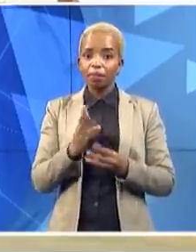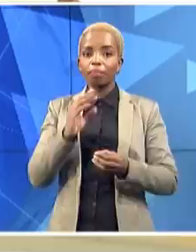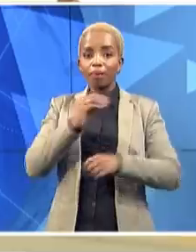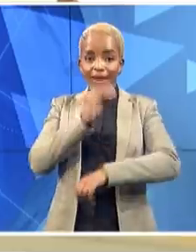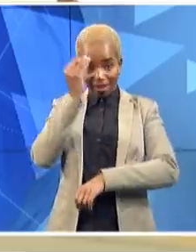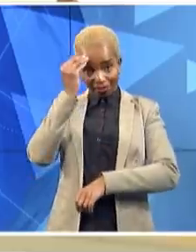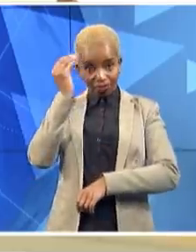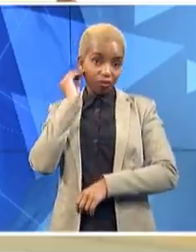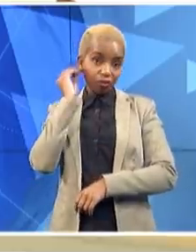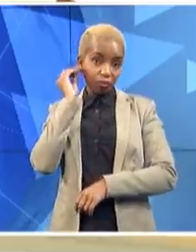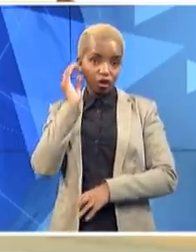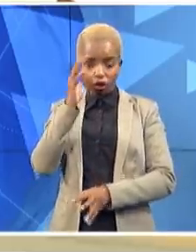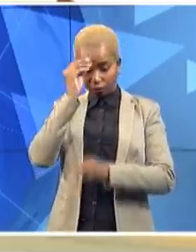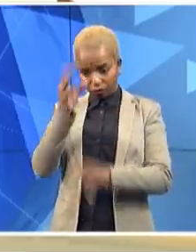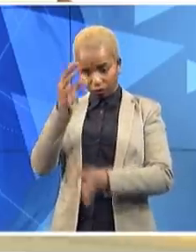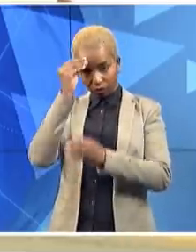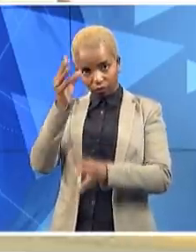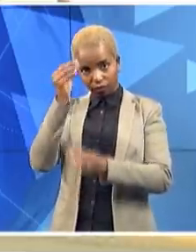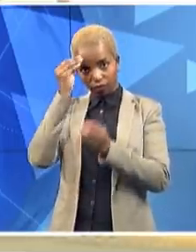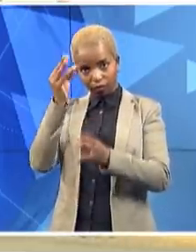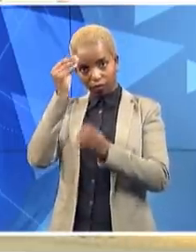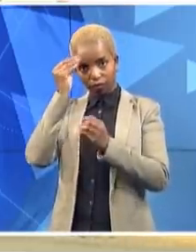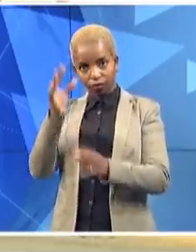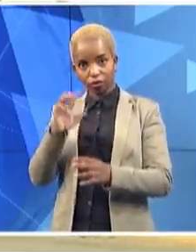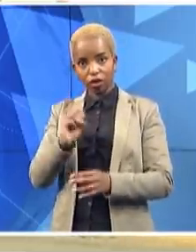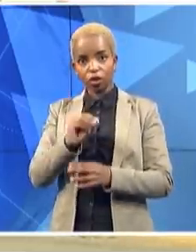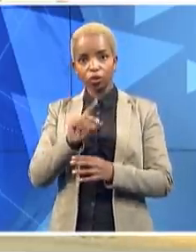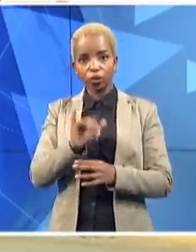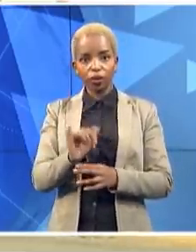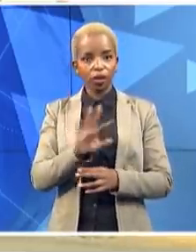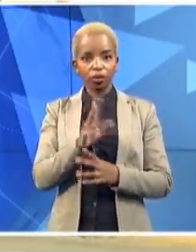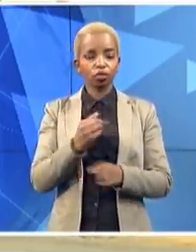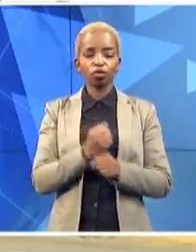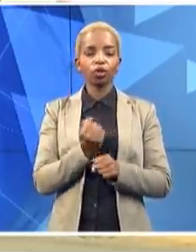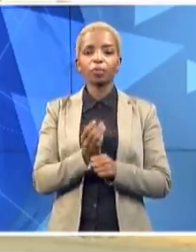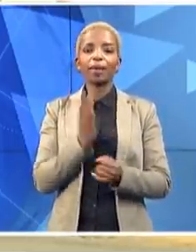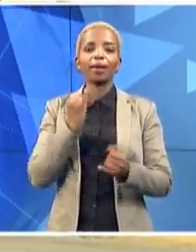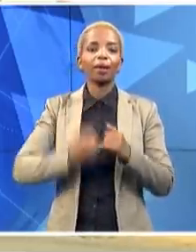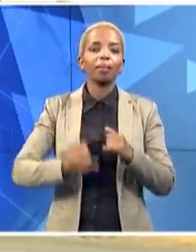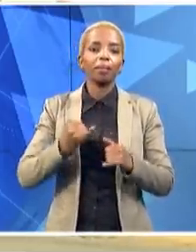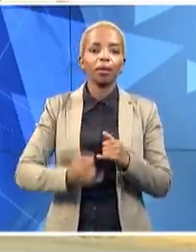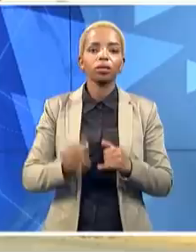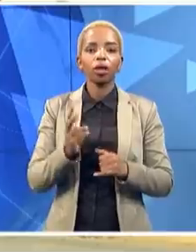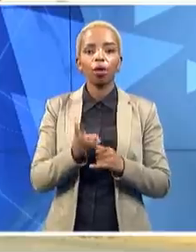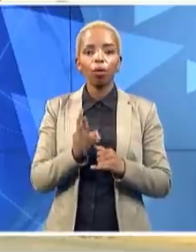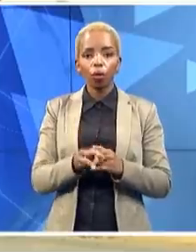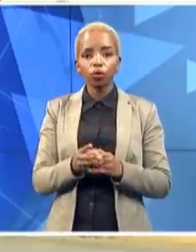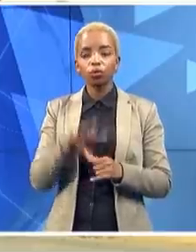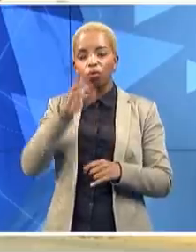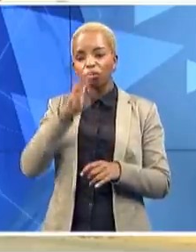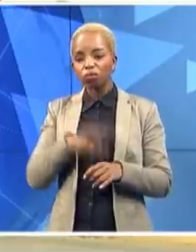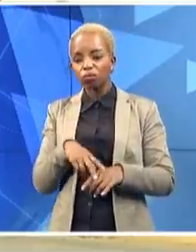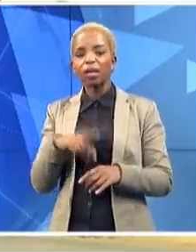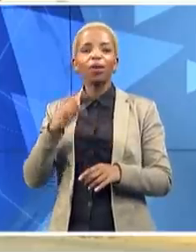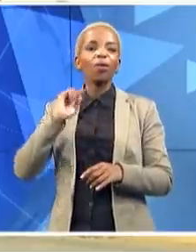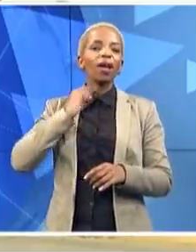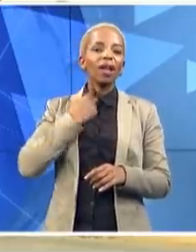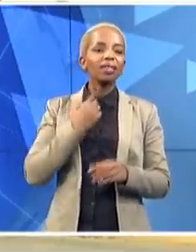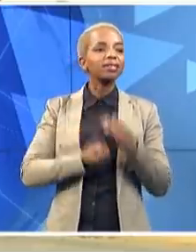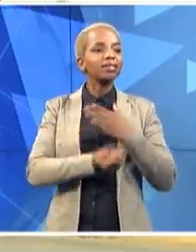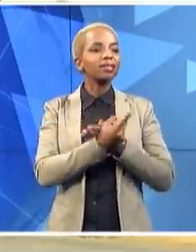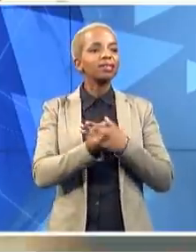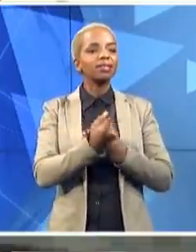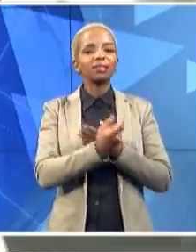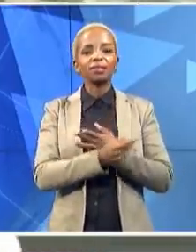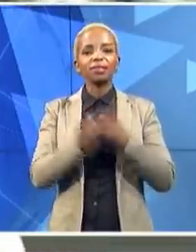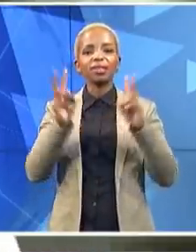that they do not make a mistake and also to also try to mitigate the myths that are going around around coronavirus and also the stigma that is surrounded